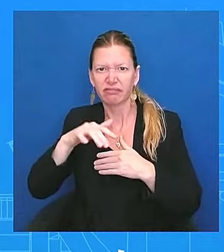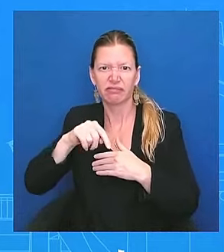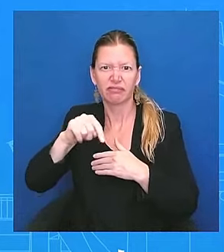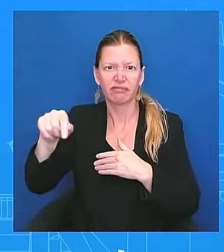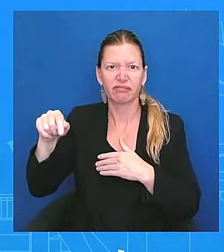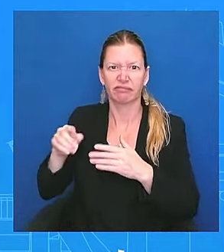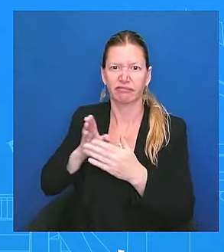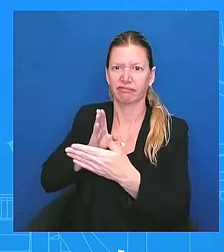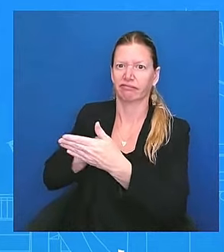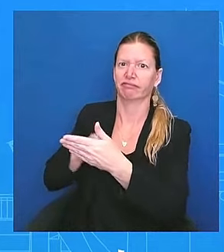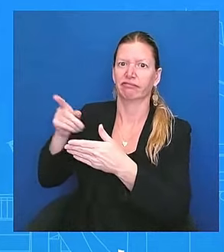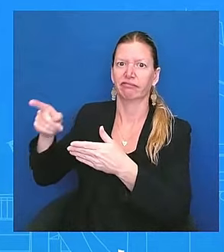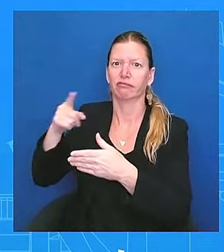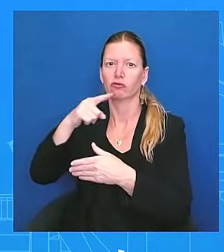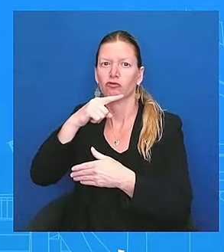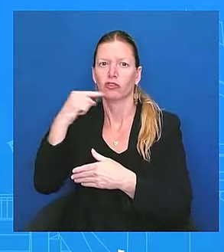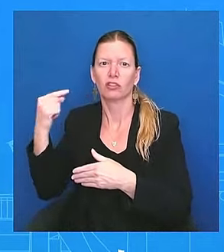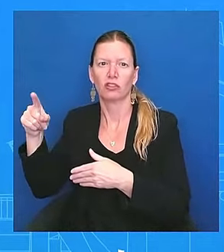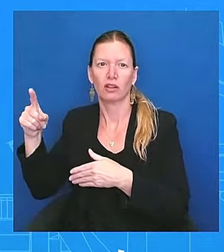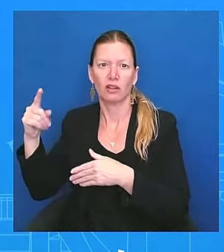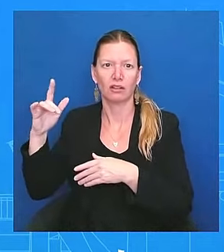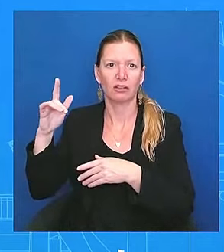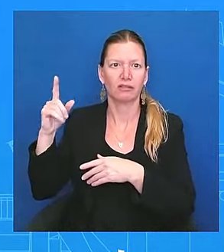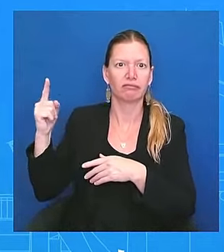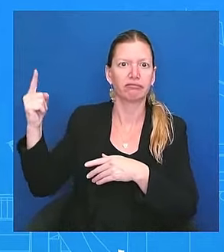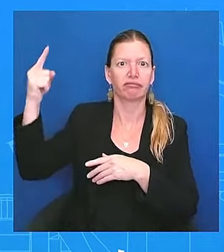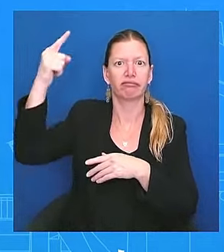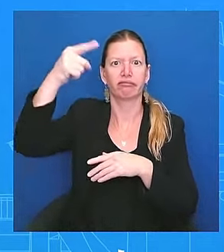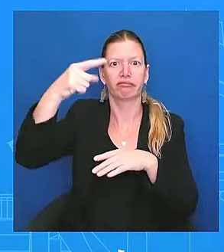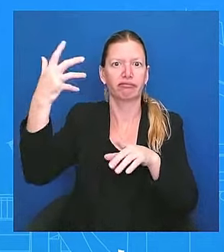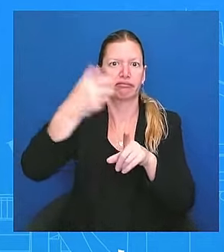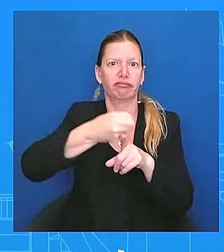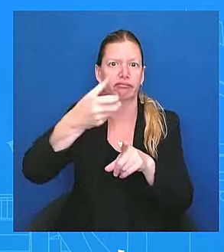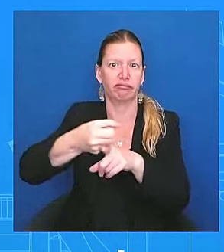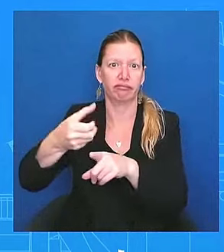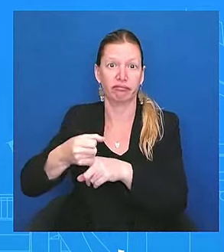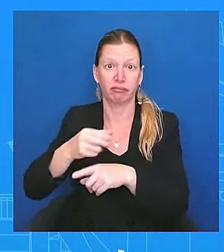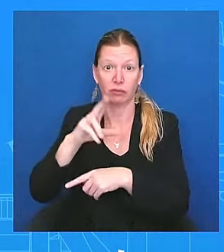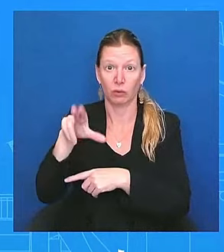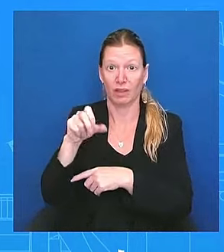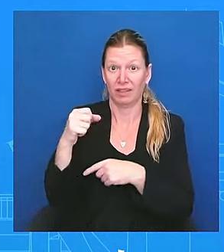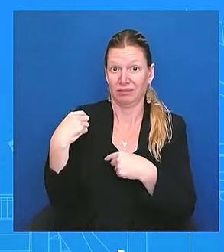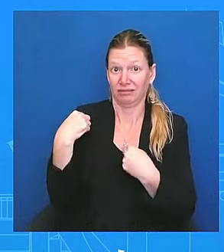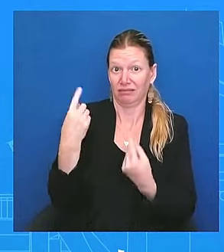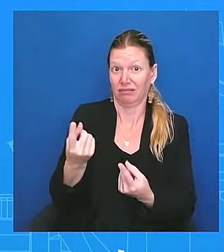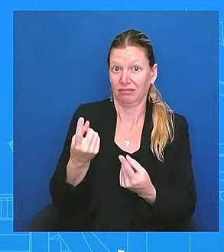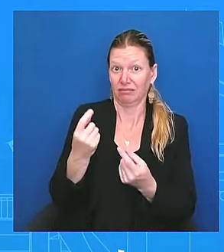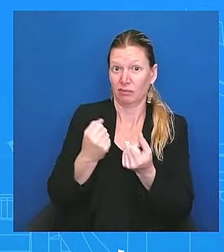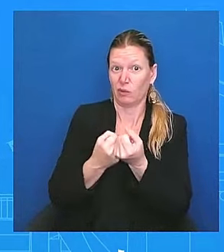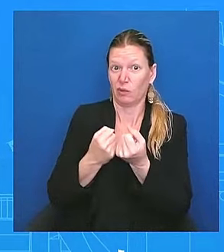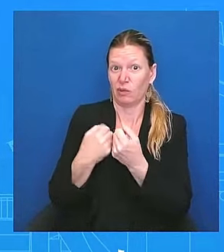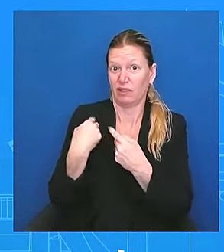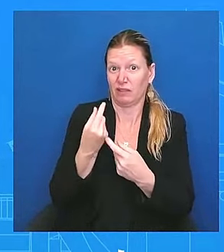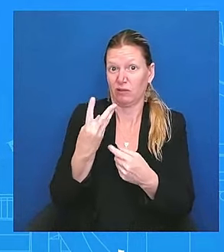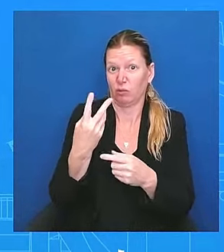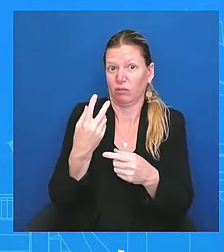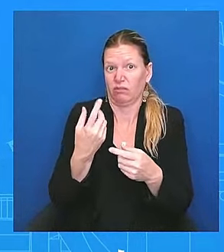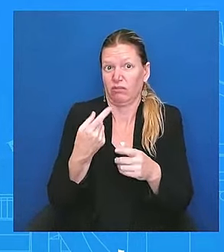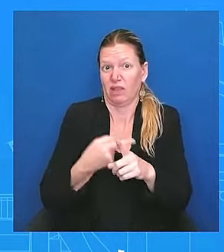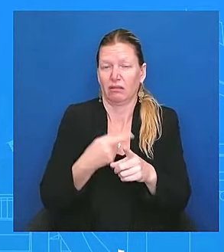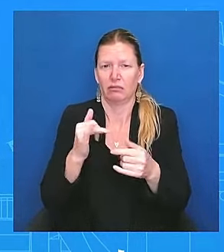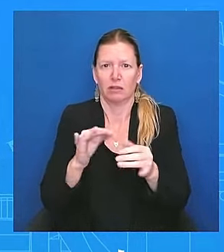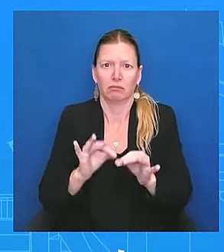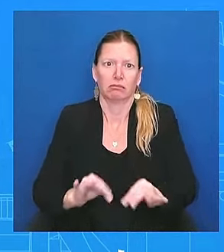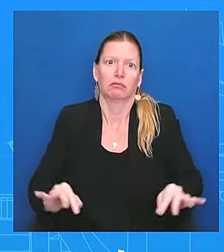defend their territory against Russia's advances. Thanks to the bravery of the Ukrainian forces and weapons